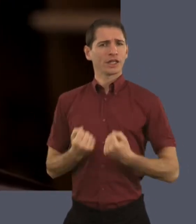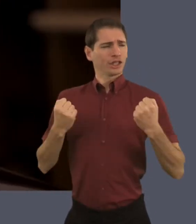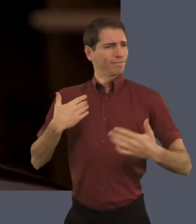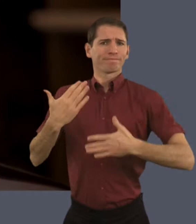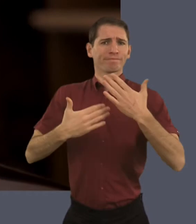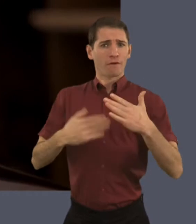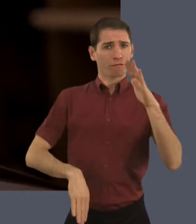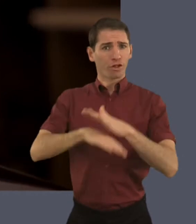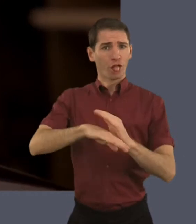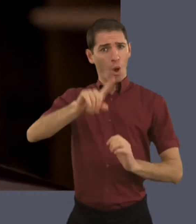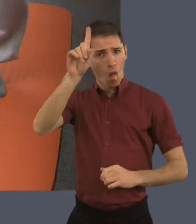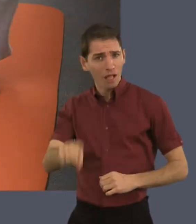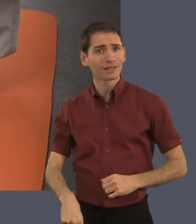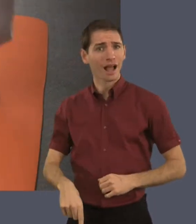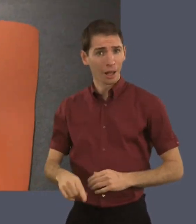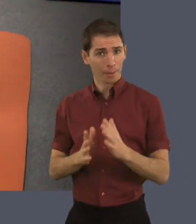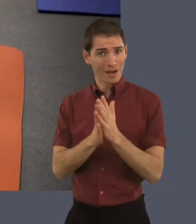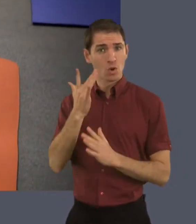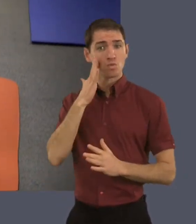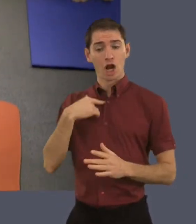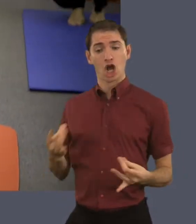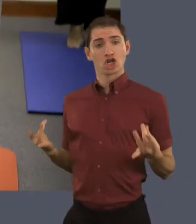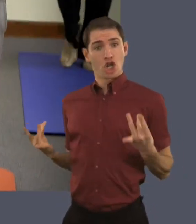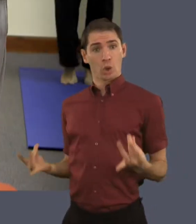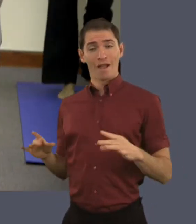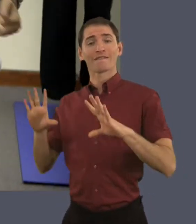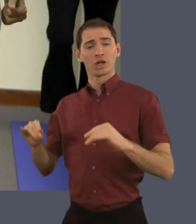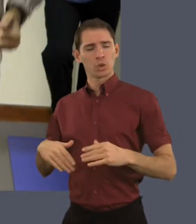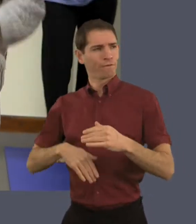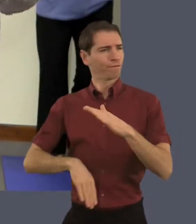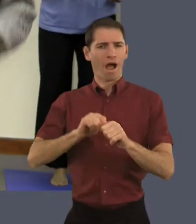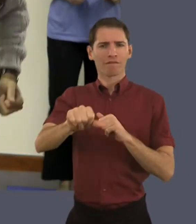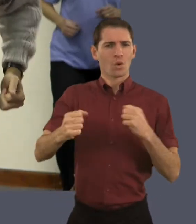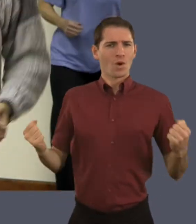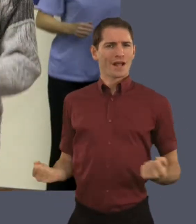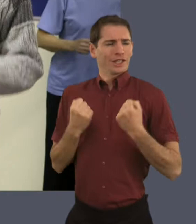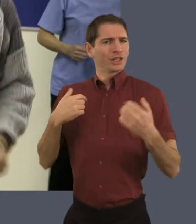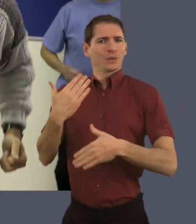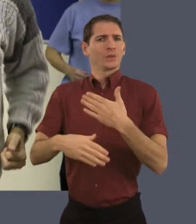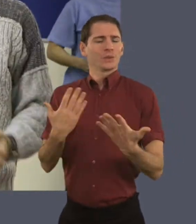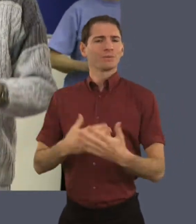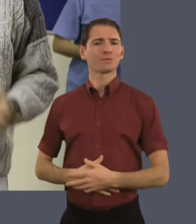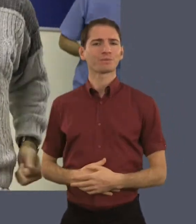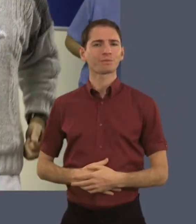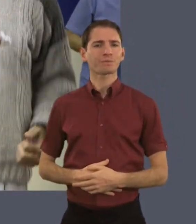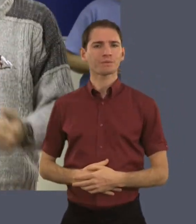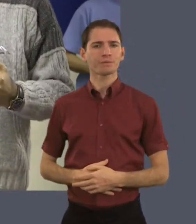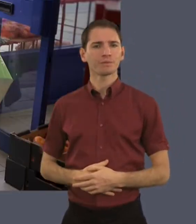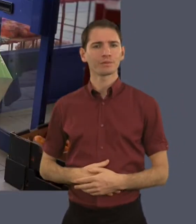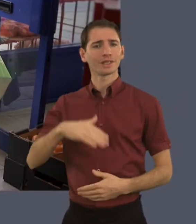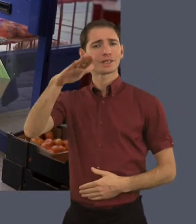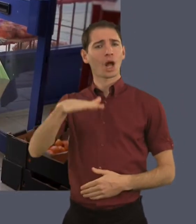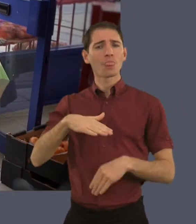whole day. So whole day, I remain fully energetic after doing yoga and at the same time